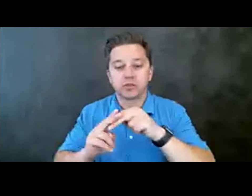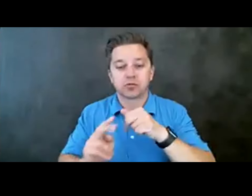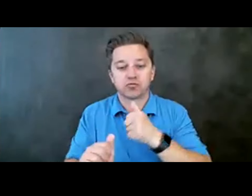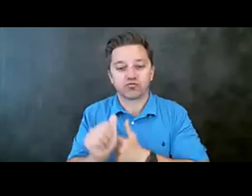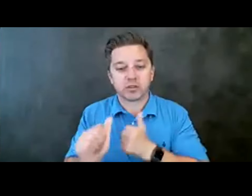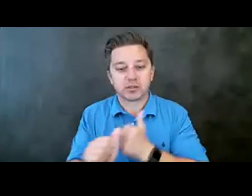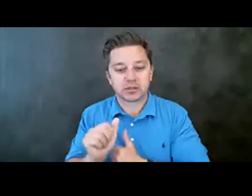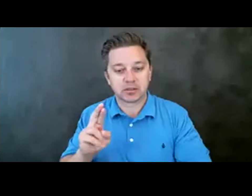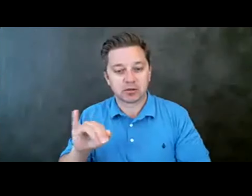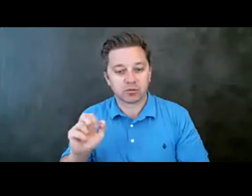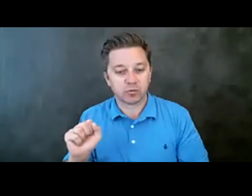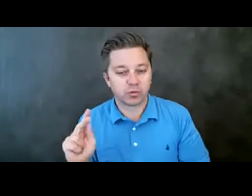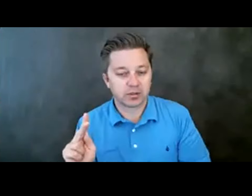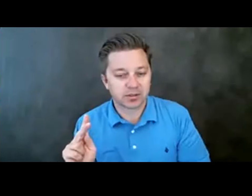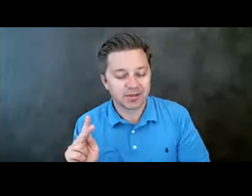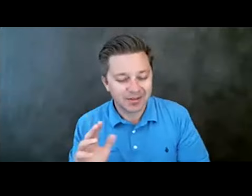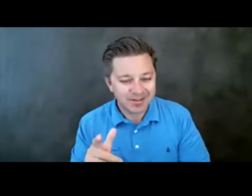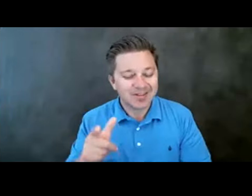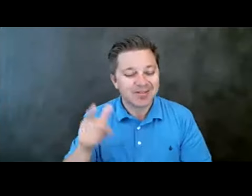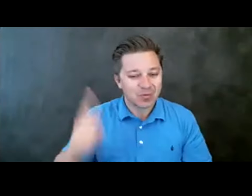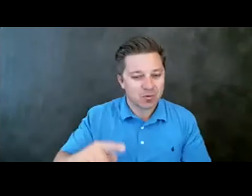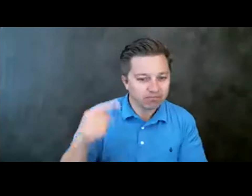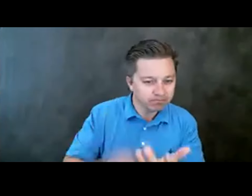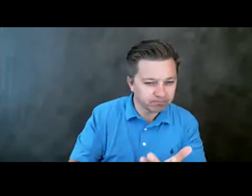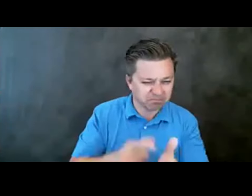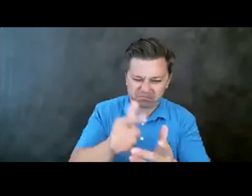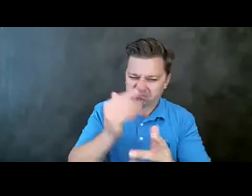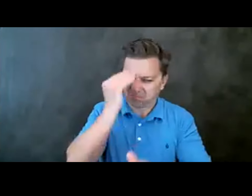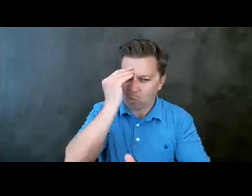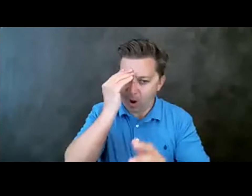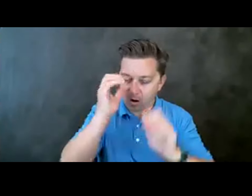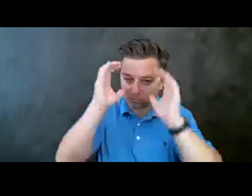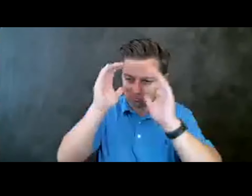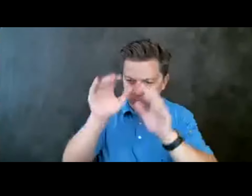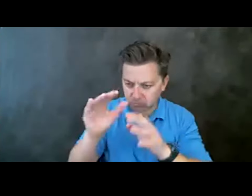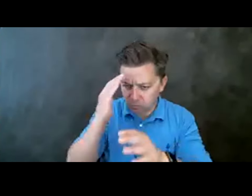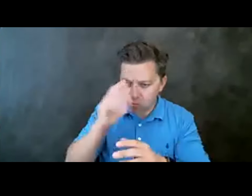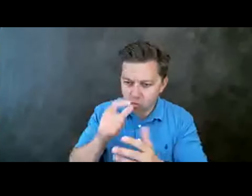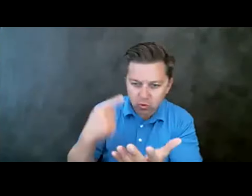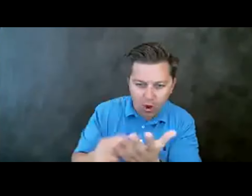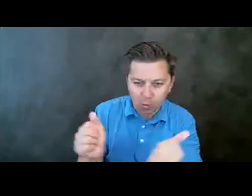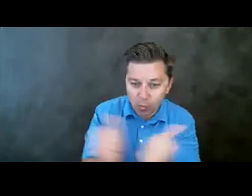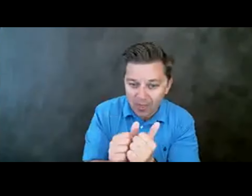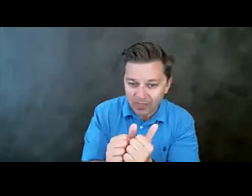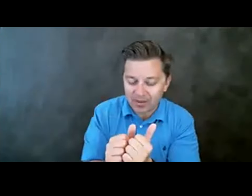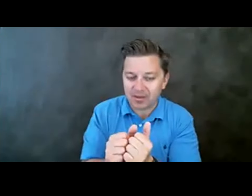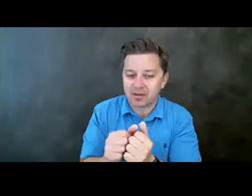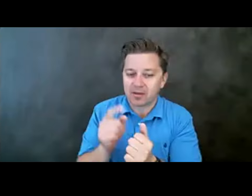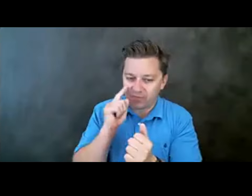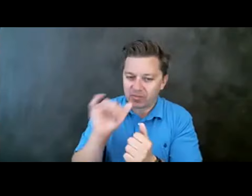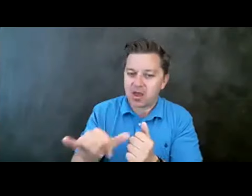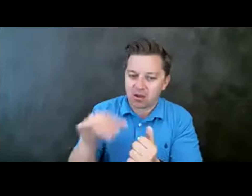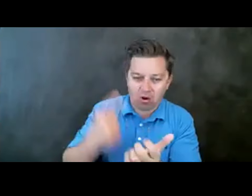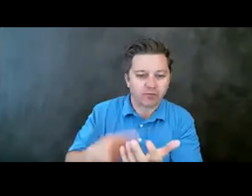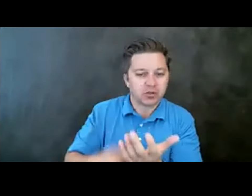conversations, be very vigilant about and aware of who is your audience for this conversation. Don't just